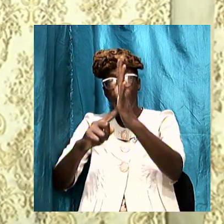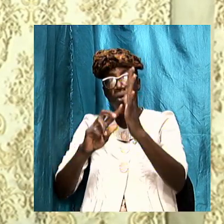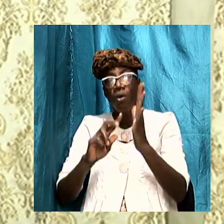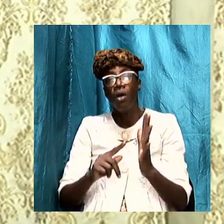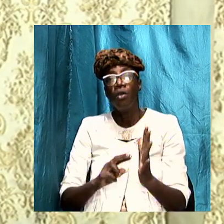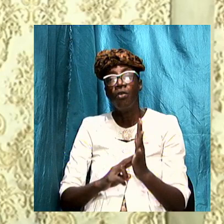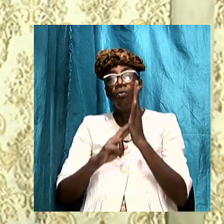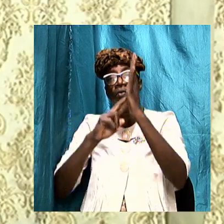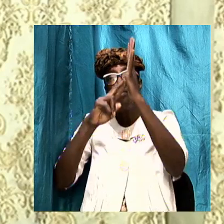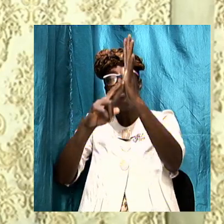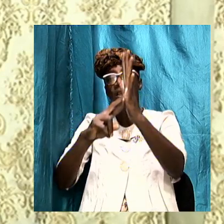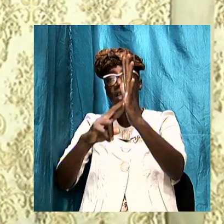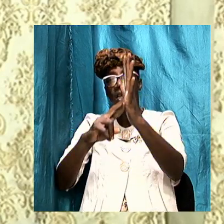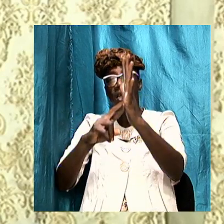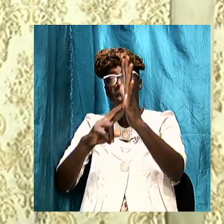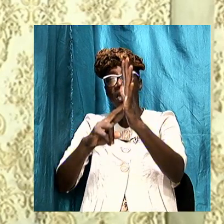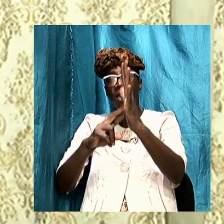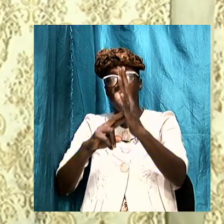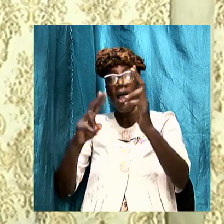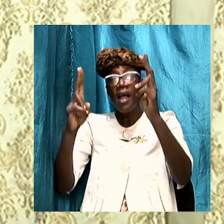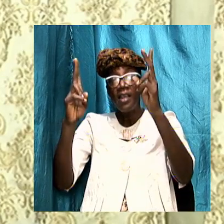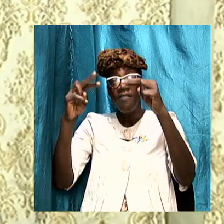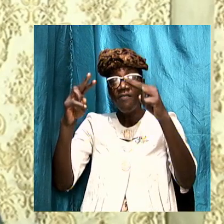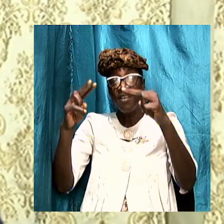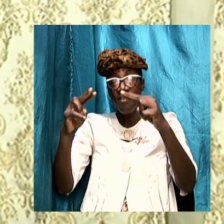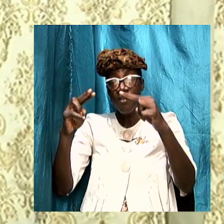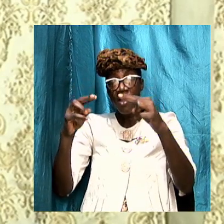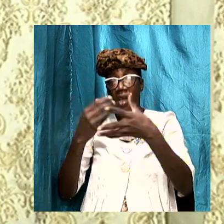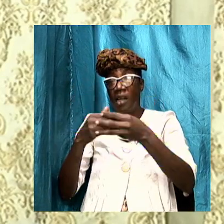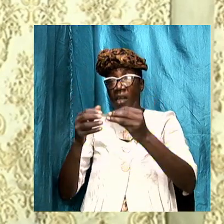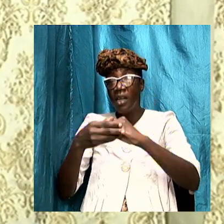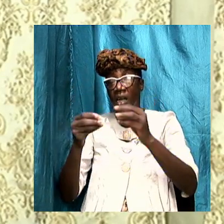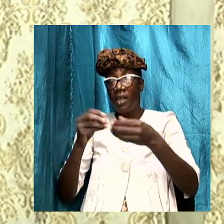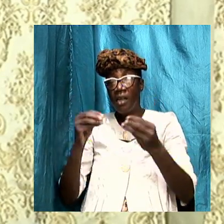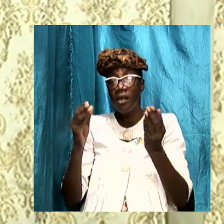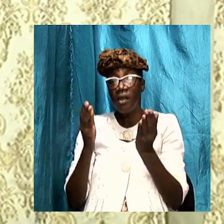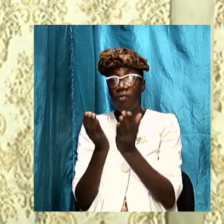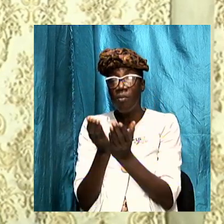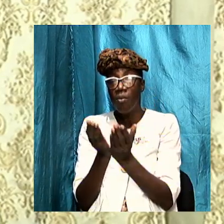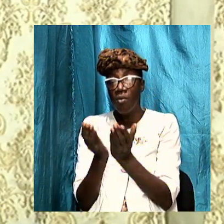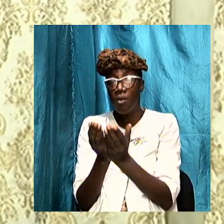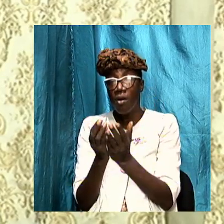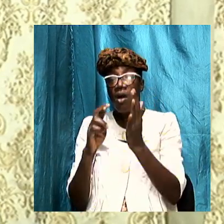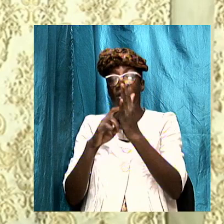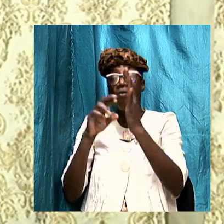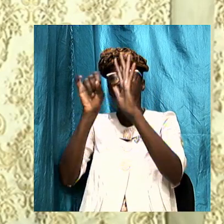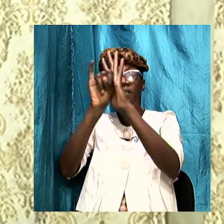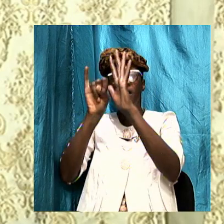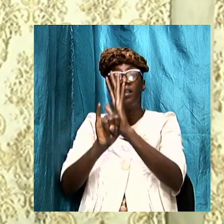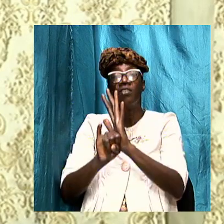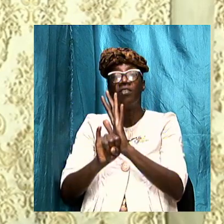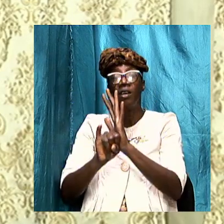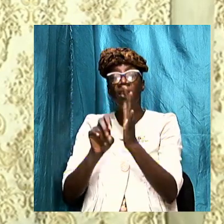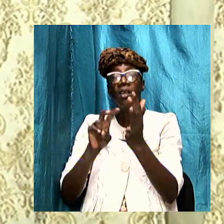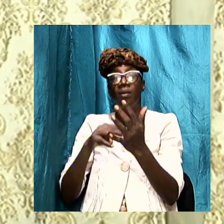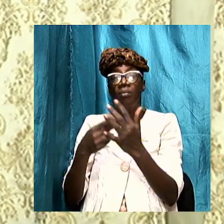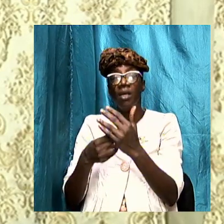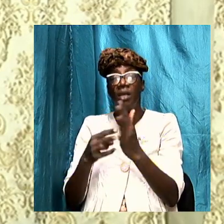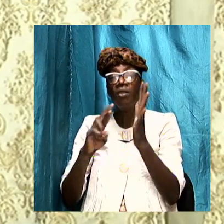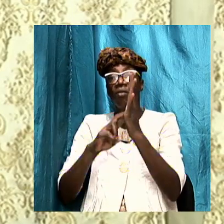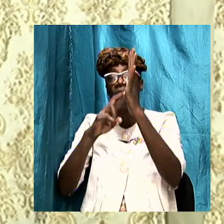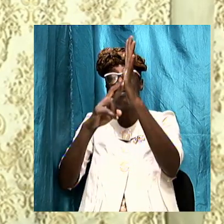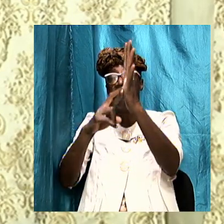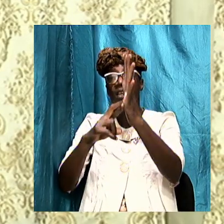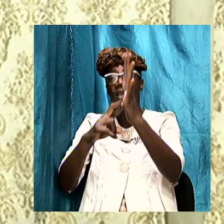so that the very title of the book revelation means to reveal